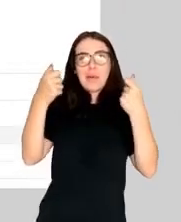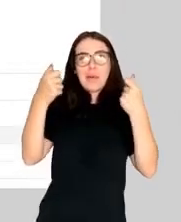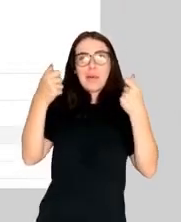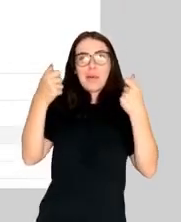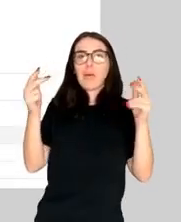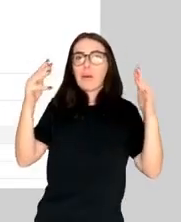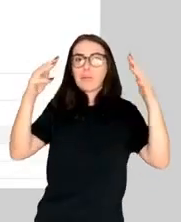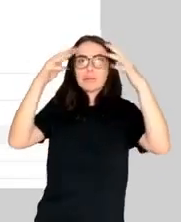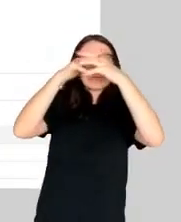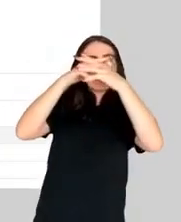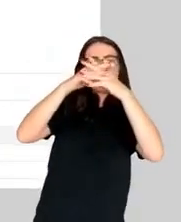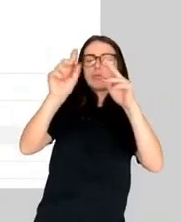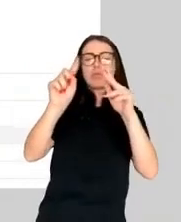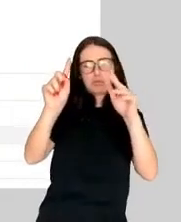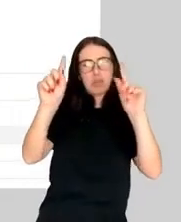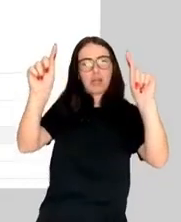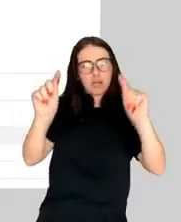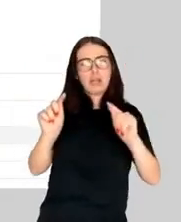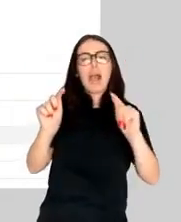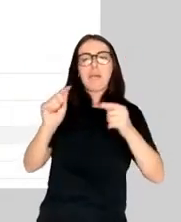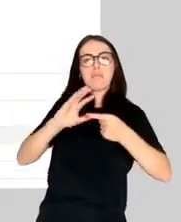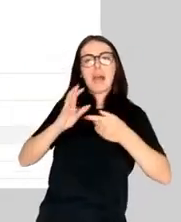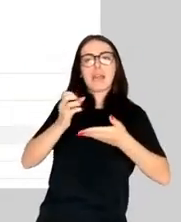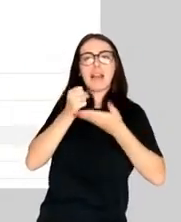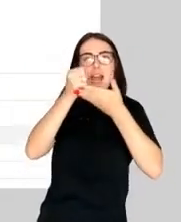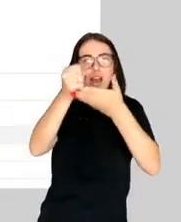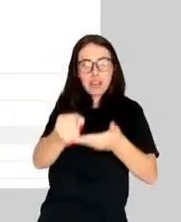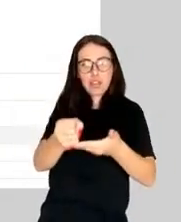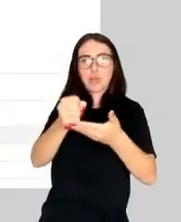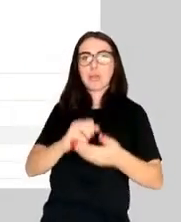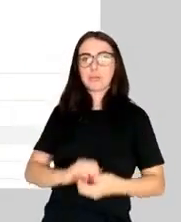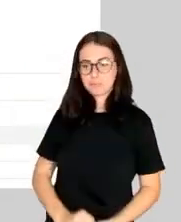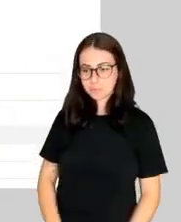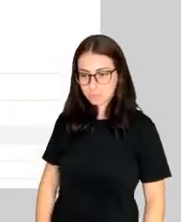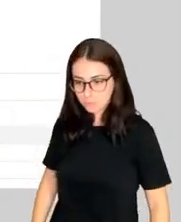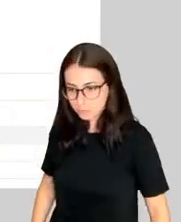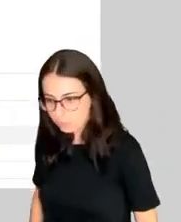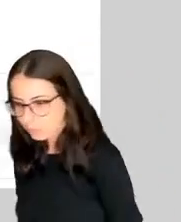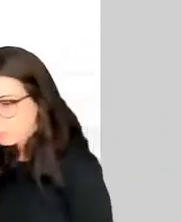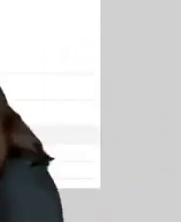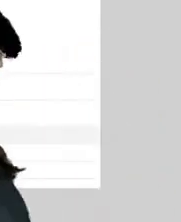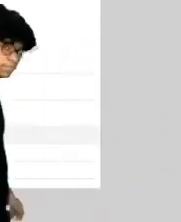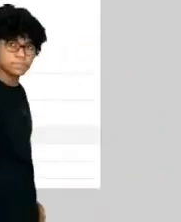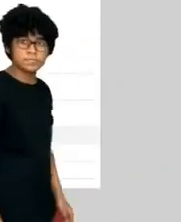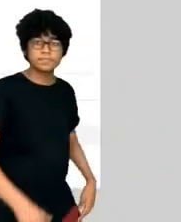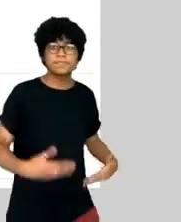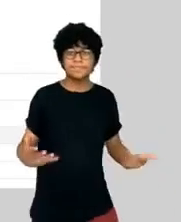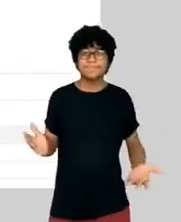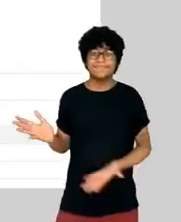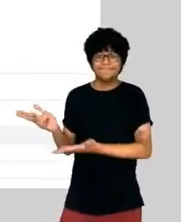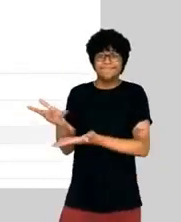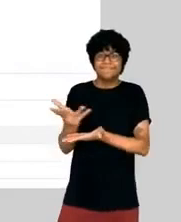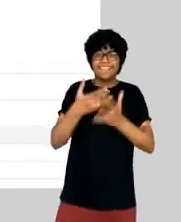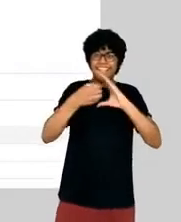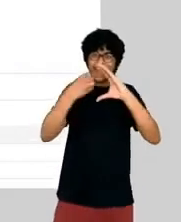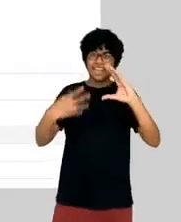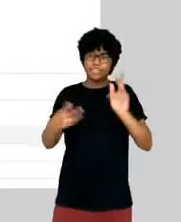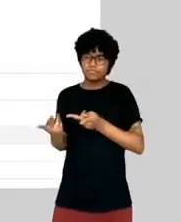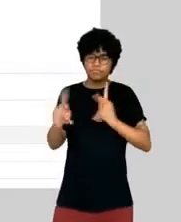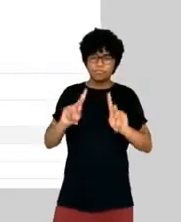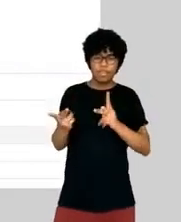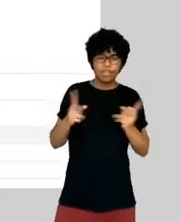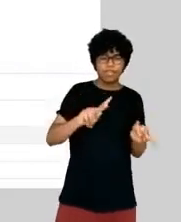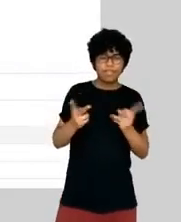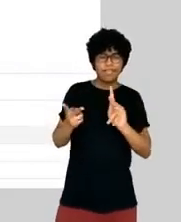transcription, extraction of text, understanding of entities, reconstruction of tabular data, we hope to remove an